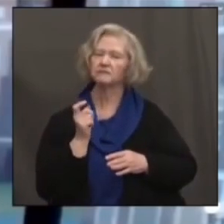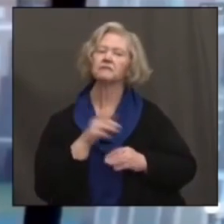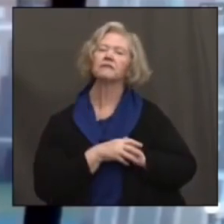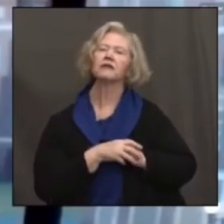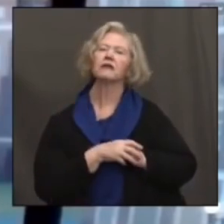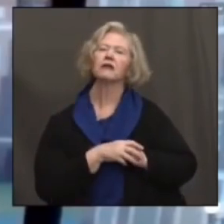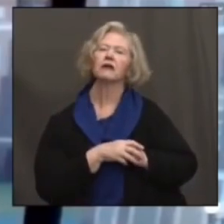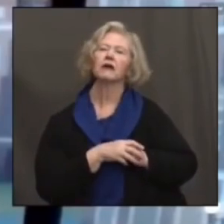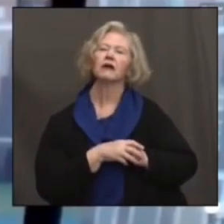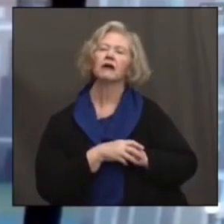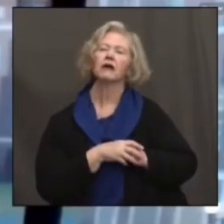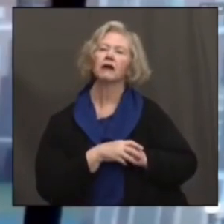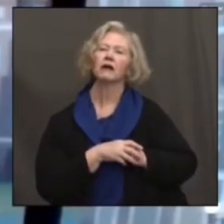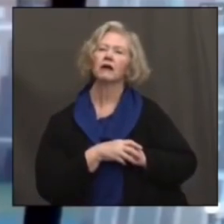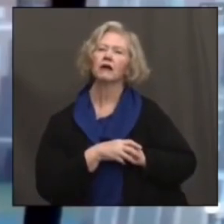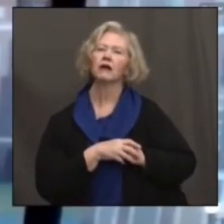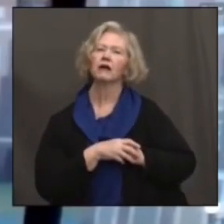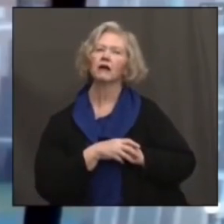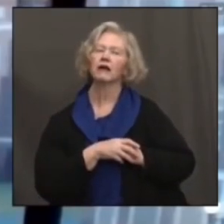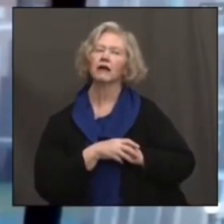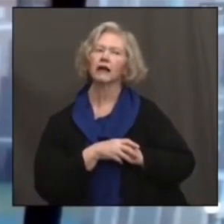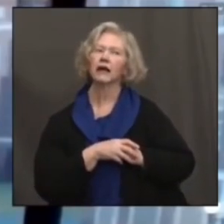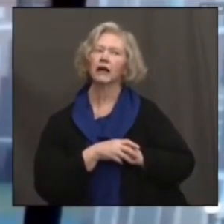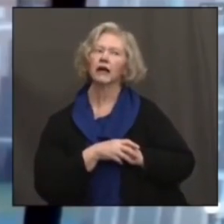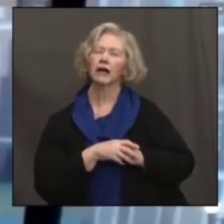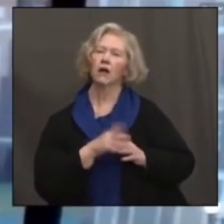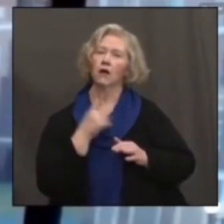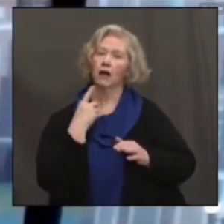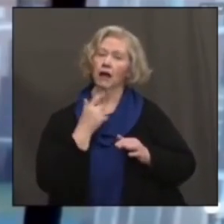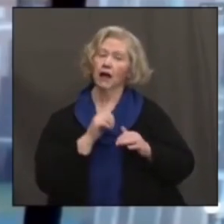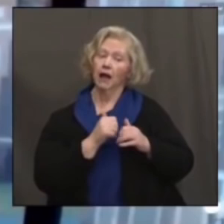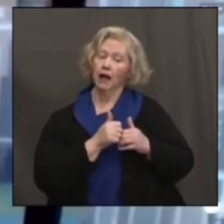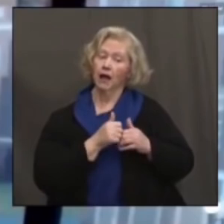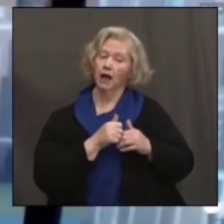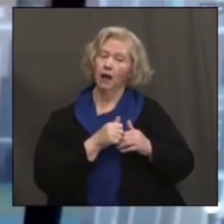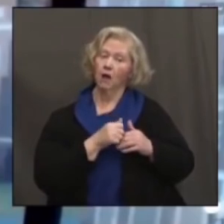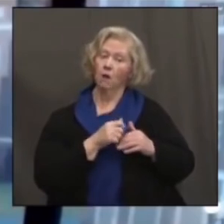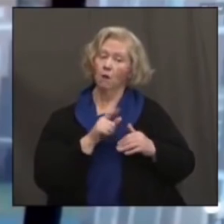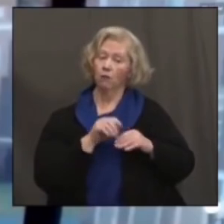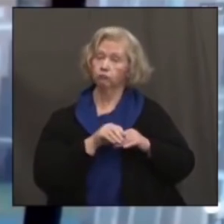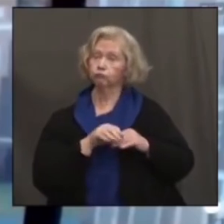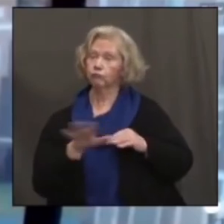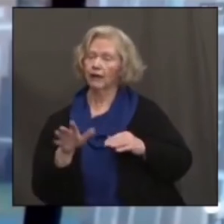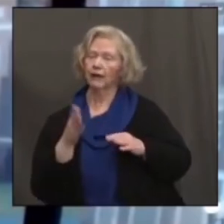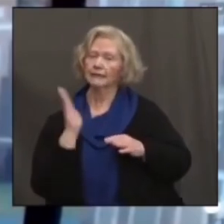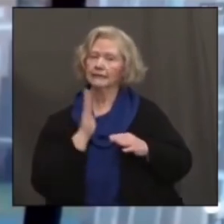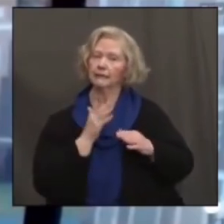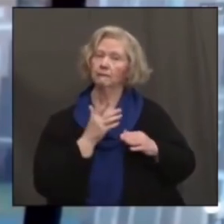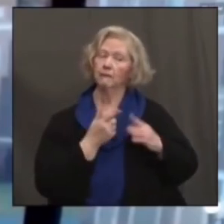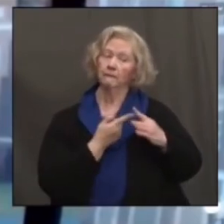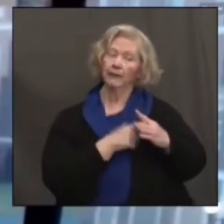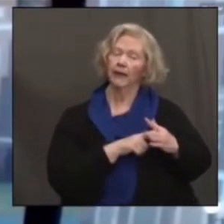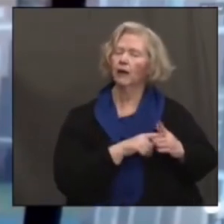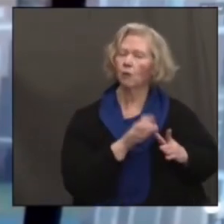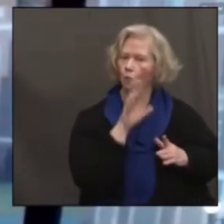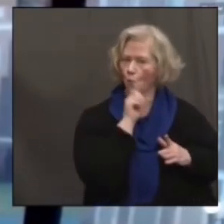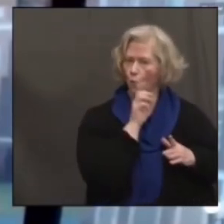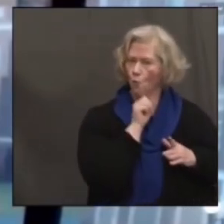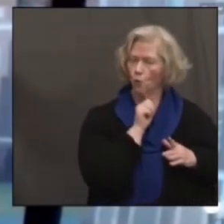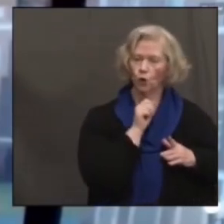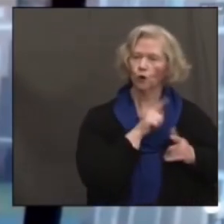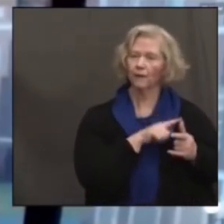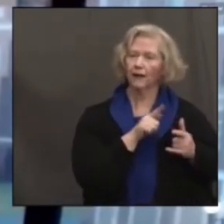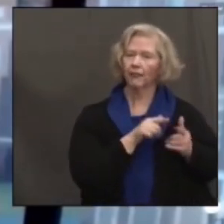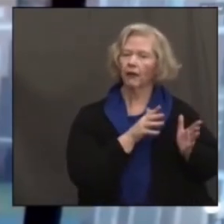transmission from the older age groups to the younger age groups.